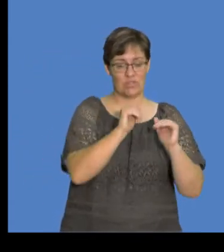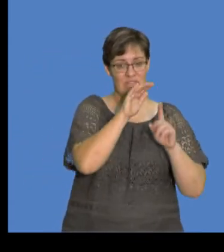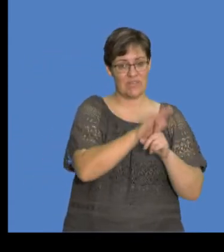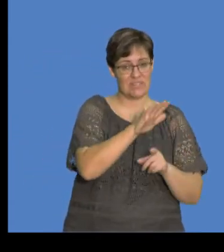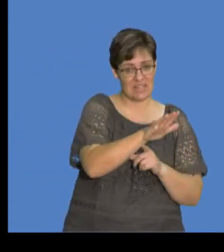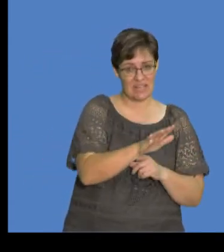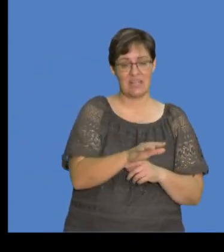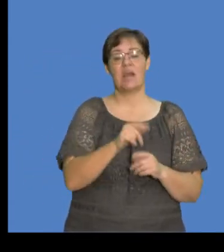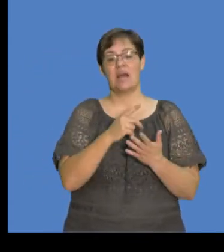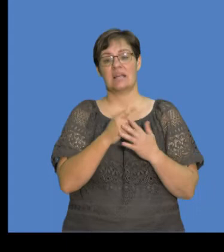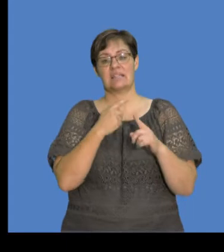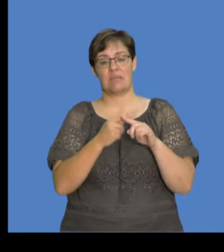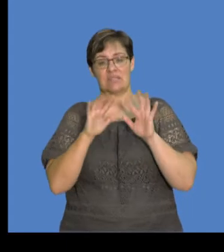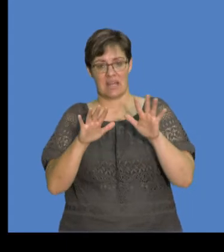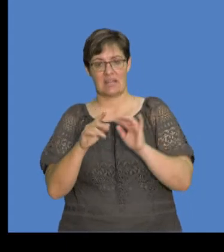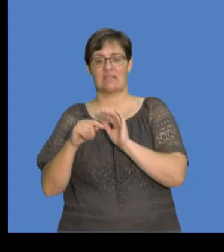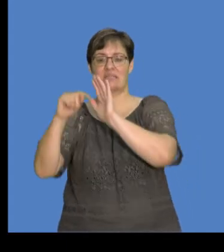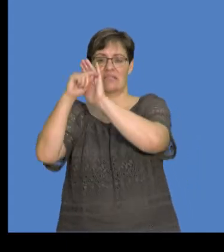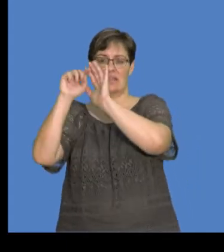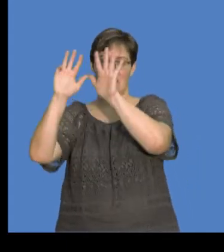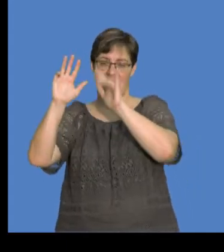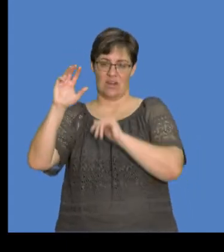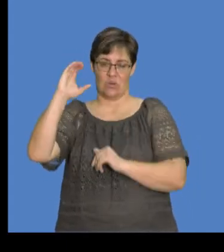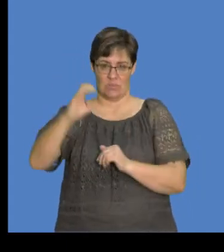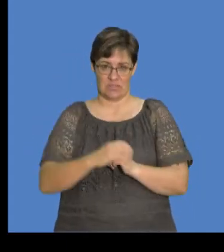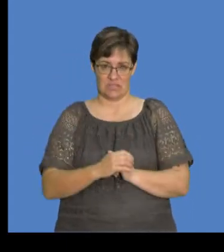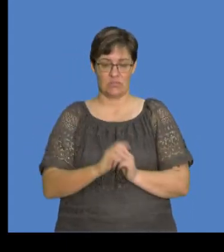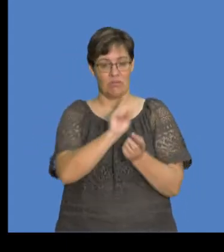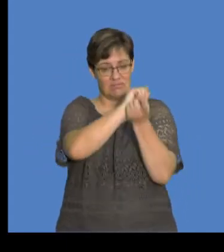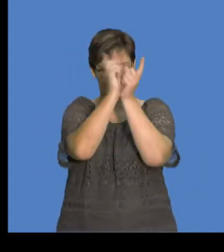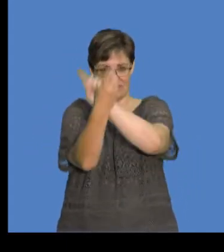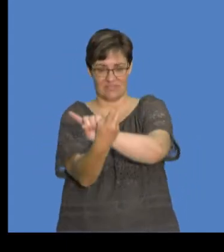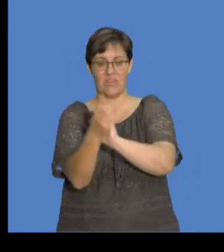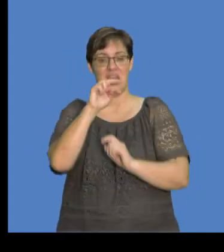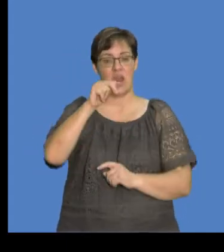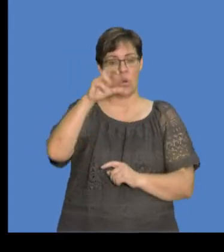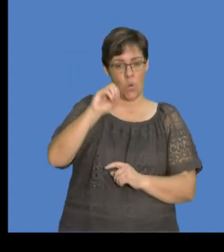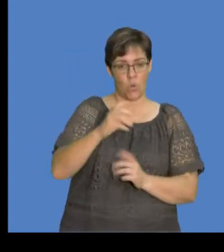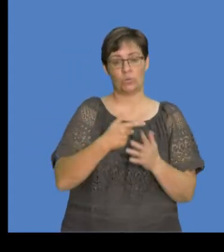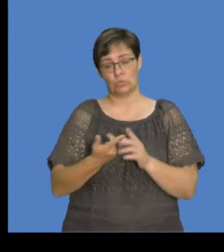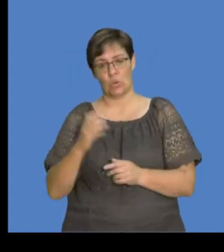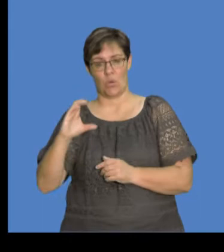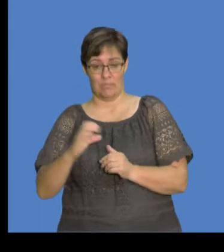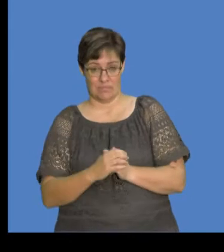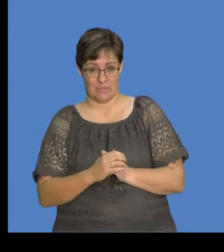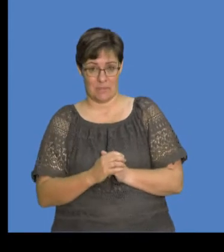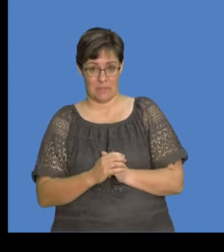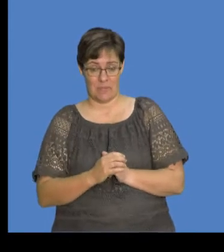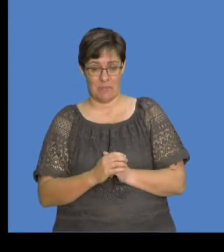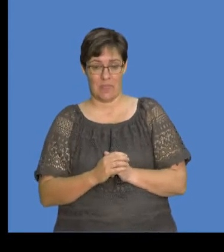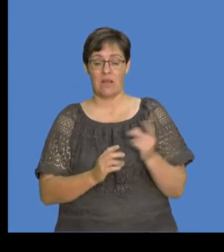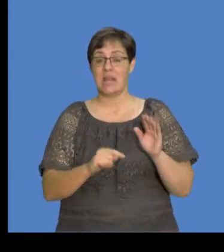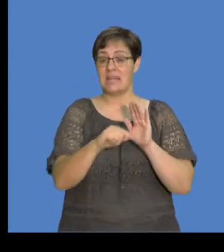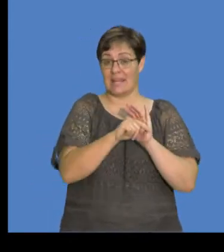this reduces to 15 multiplied by 10 exponent negative 9 coulombs. So the conversion is from nanocoulombs to